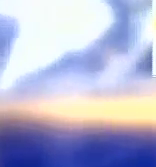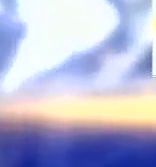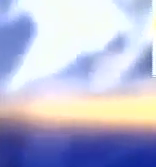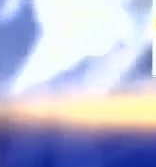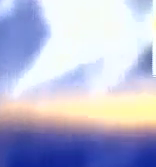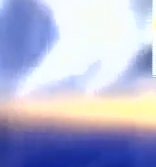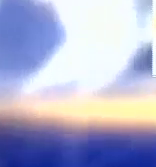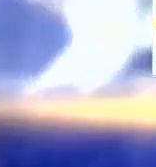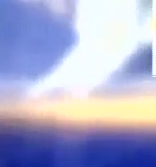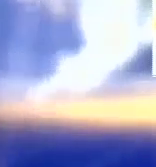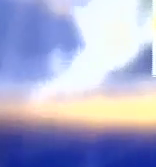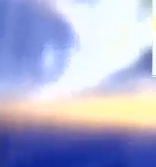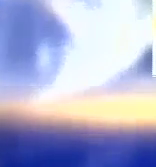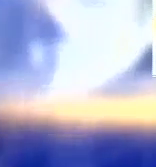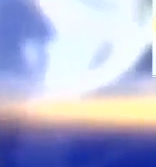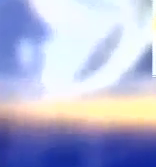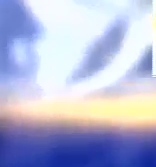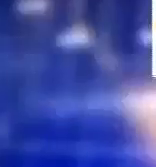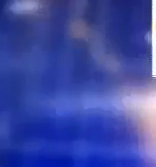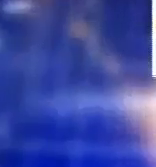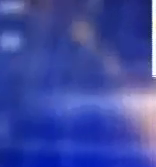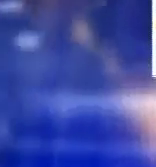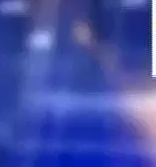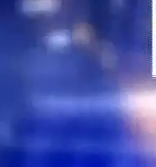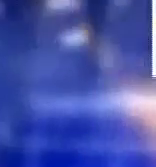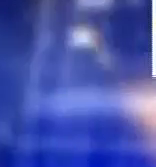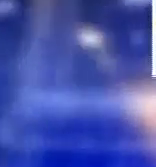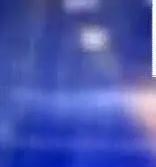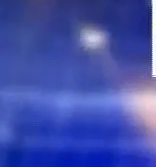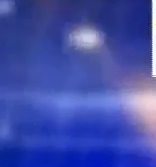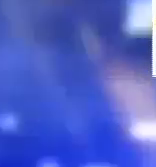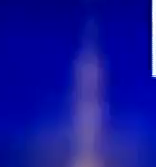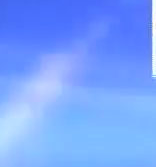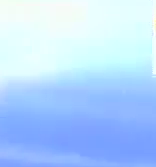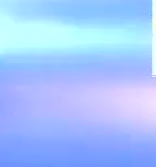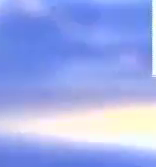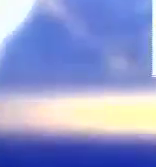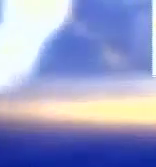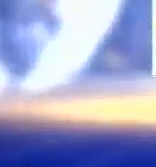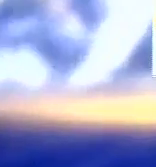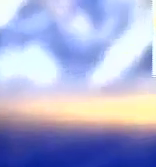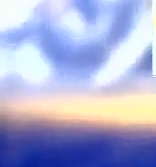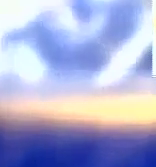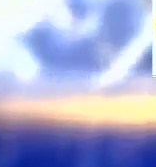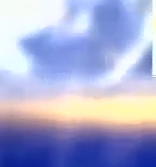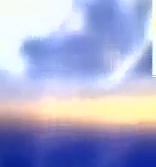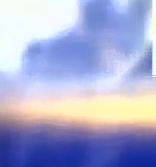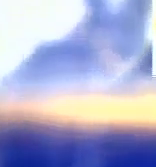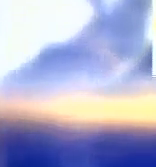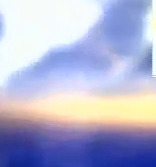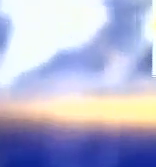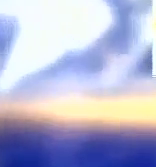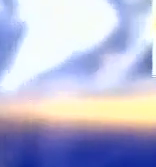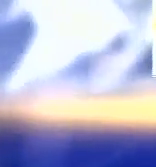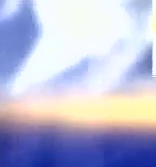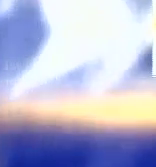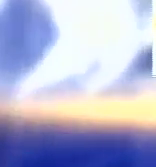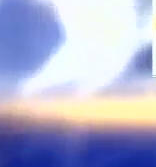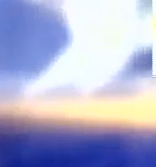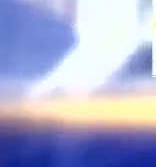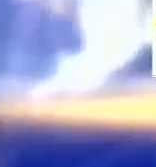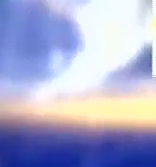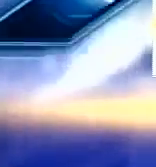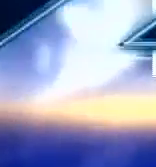at the Lucayan Harbour. Grand Bahama Port Authority President Ian Roll telling the local daily that the new investments should put a dent in Grand Bahama's 21